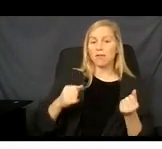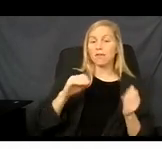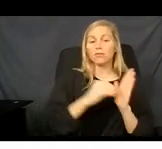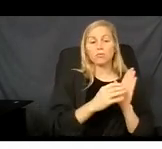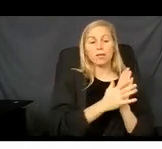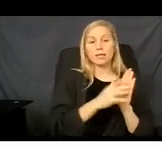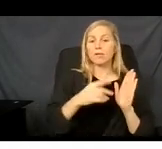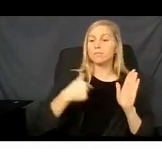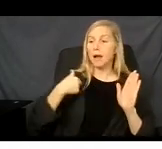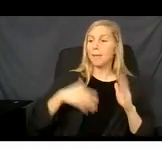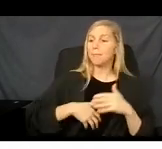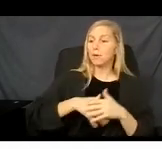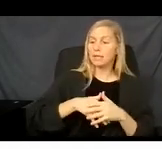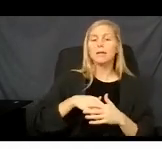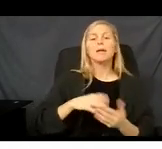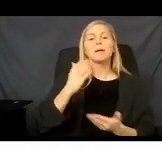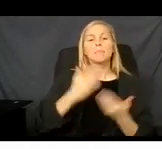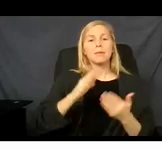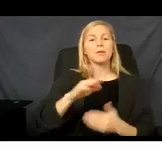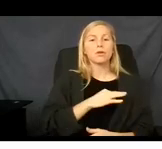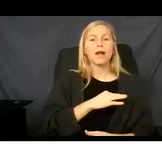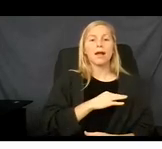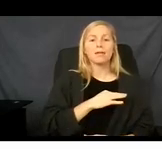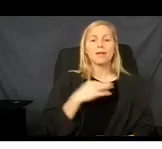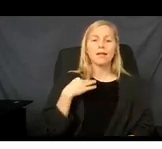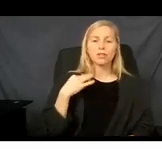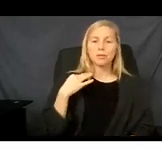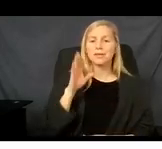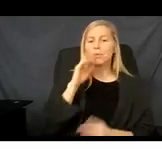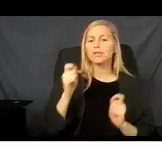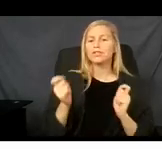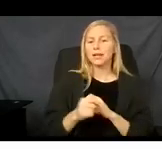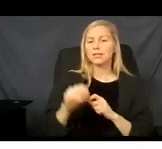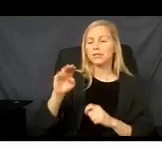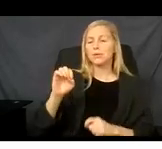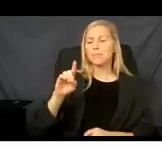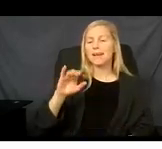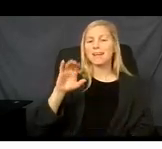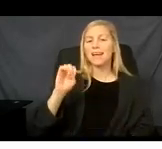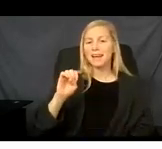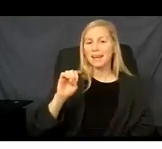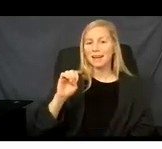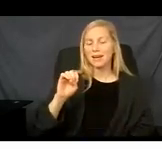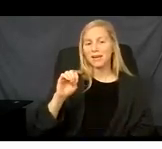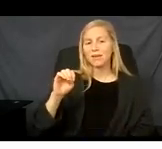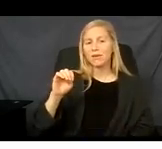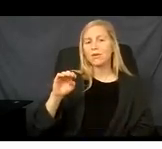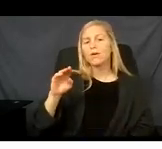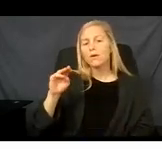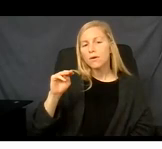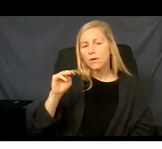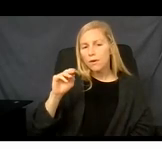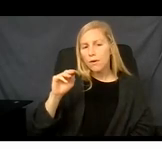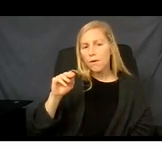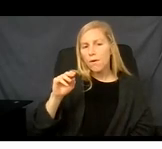your eligibility to Medicaid because, like I said, under the income criteria, a